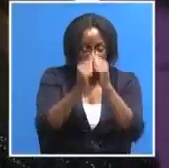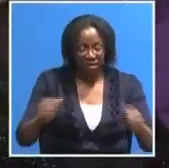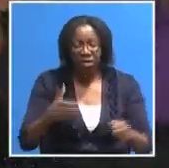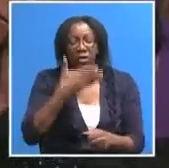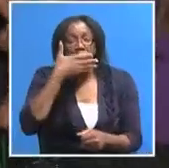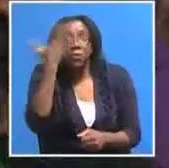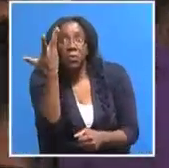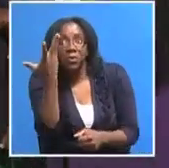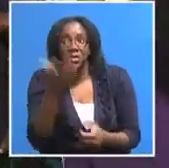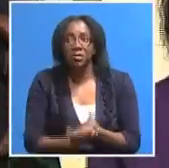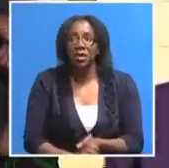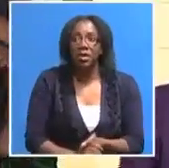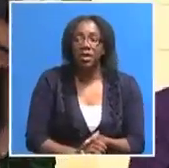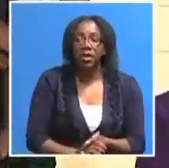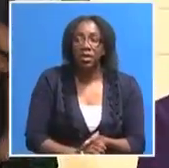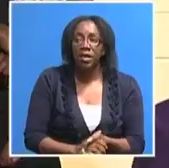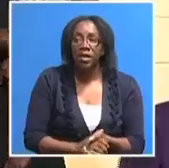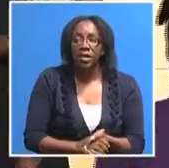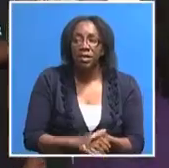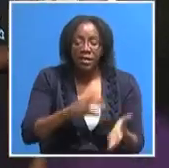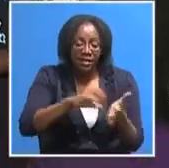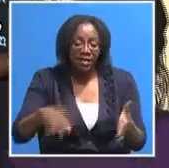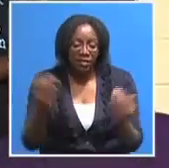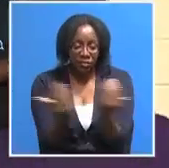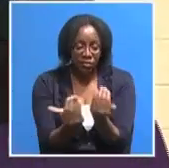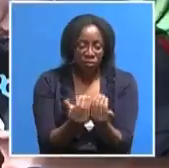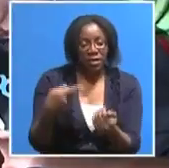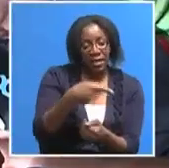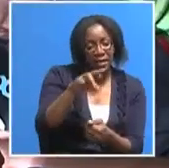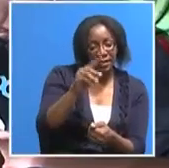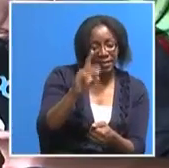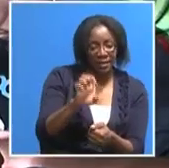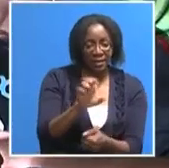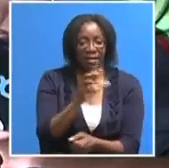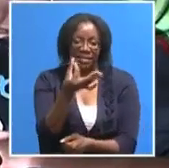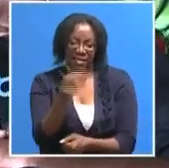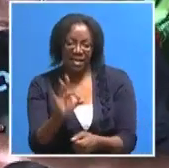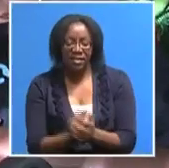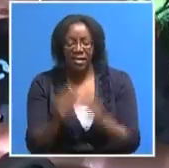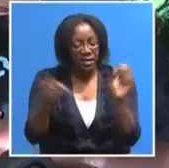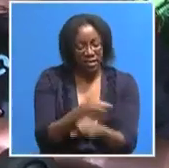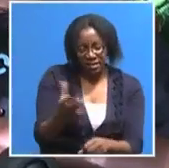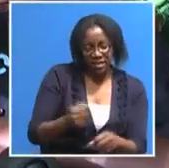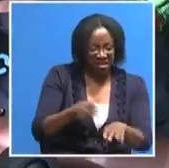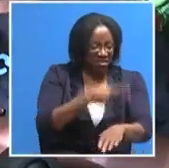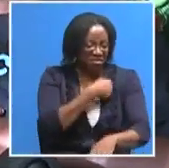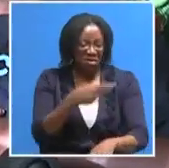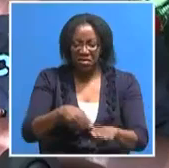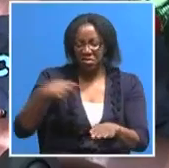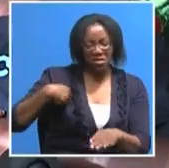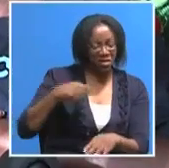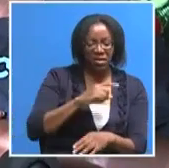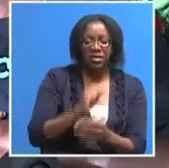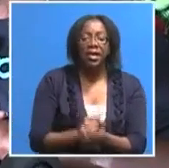She dropped out of school while in grade 9, does not have brothers or sisters, and has a one-year-old child from a different father,